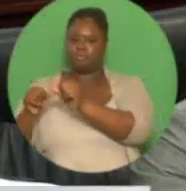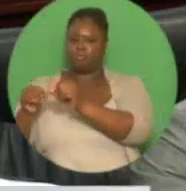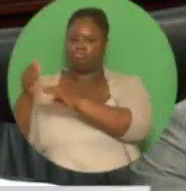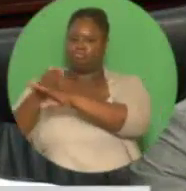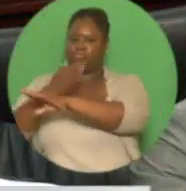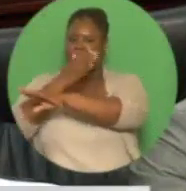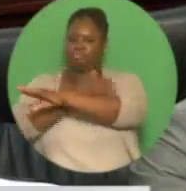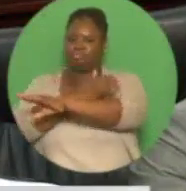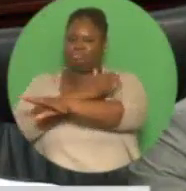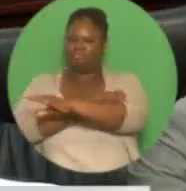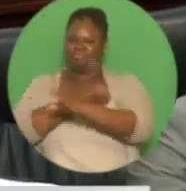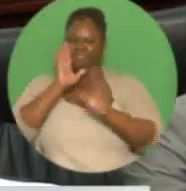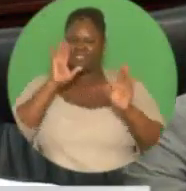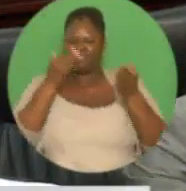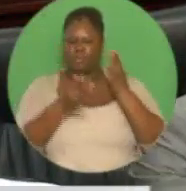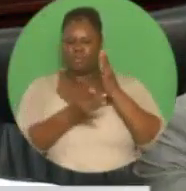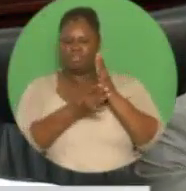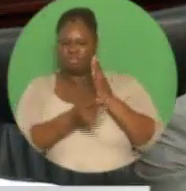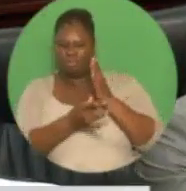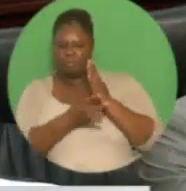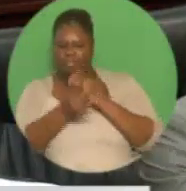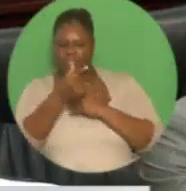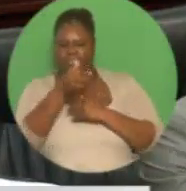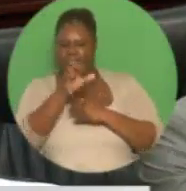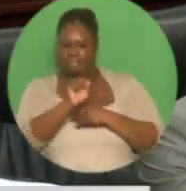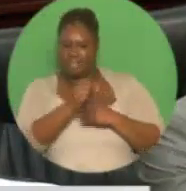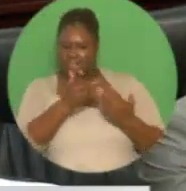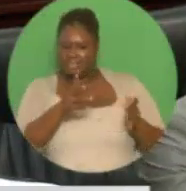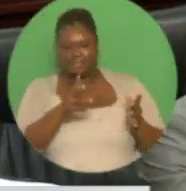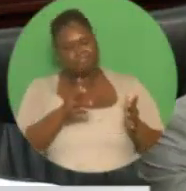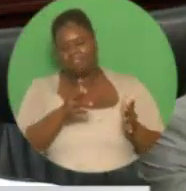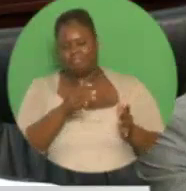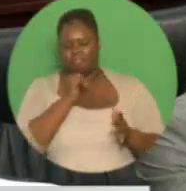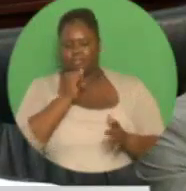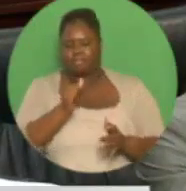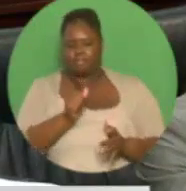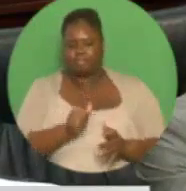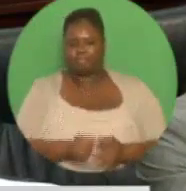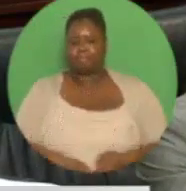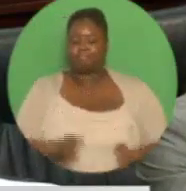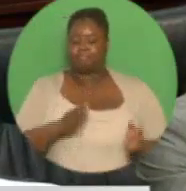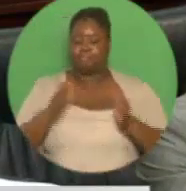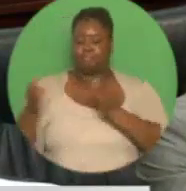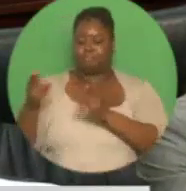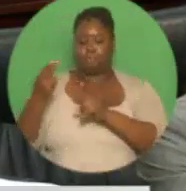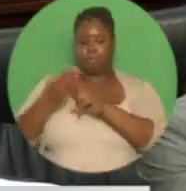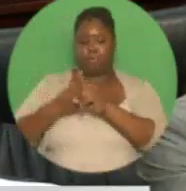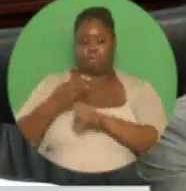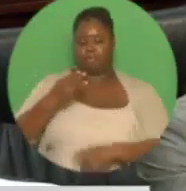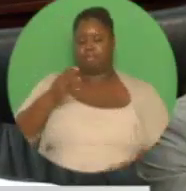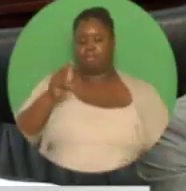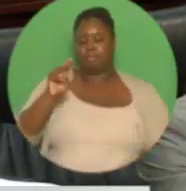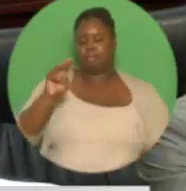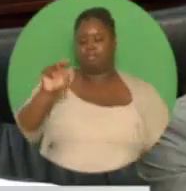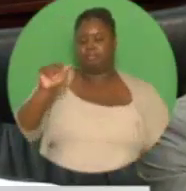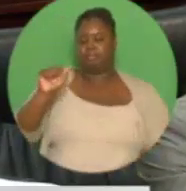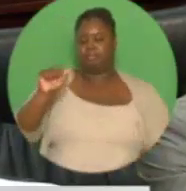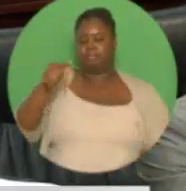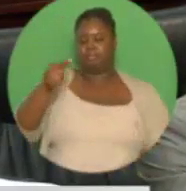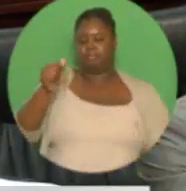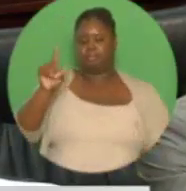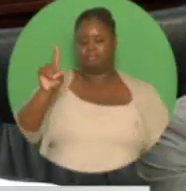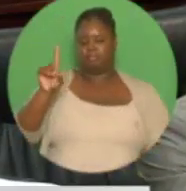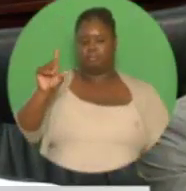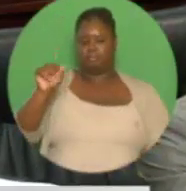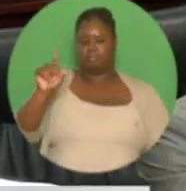The Magdalena Grand Beach and Golf Resort. We are on an advanced stage of securing an internationally recognized